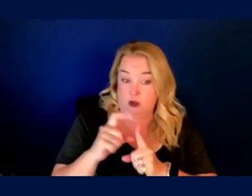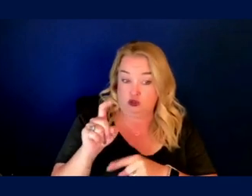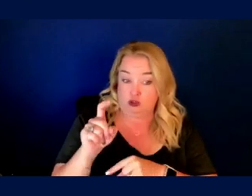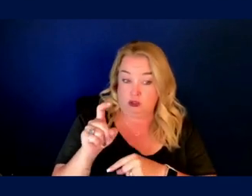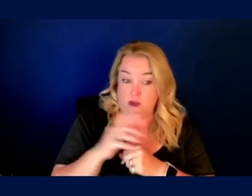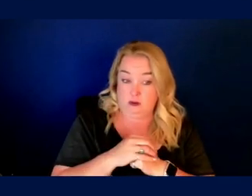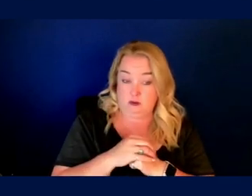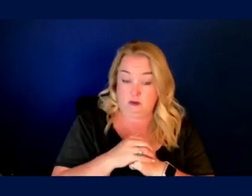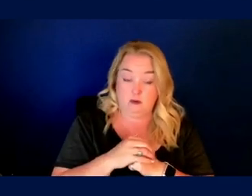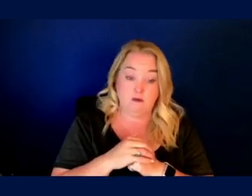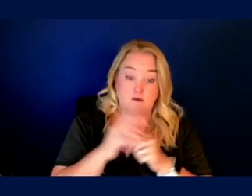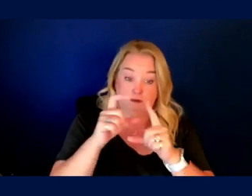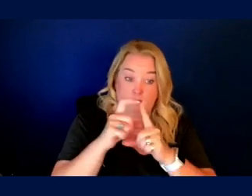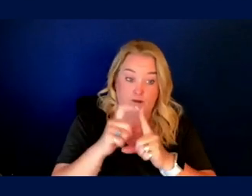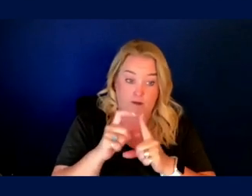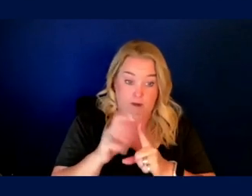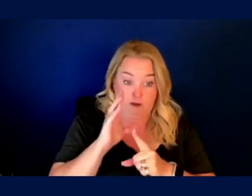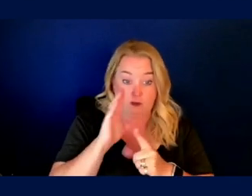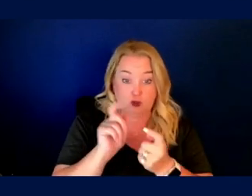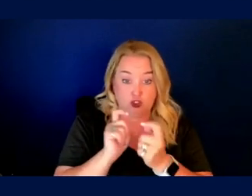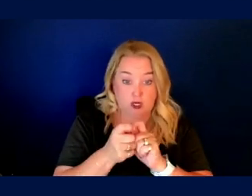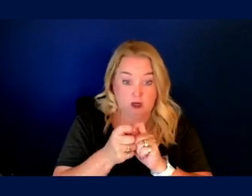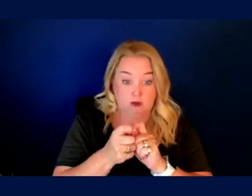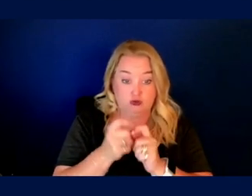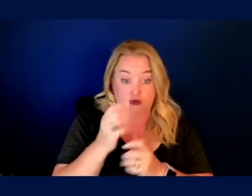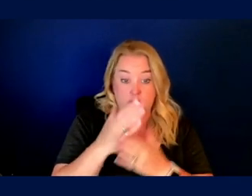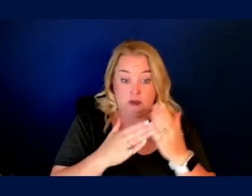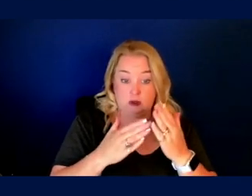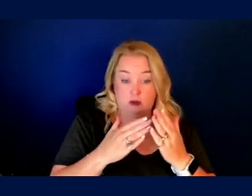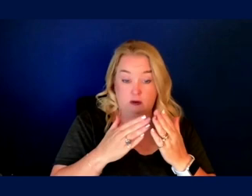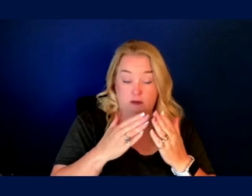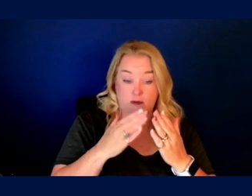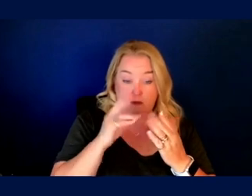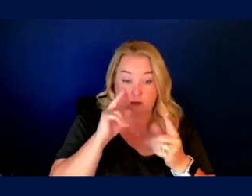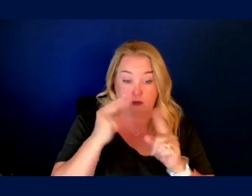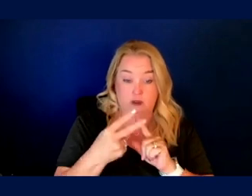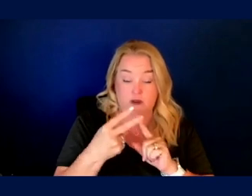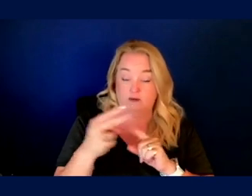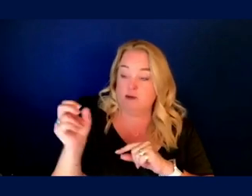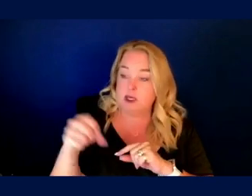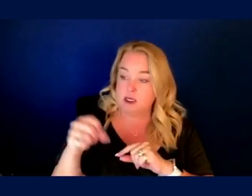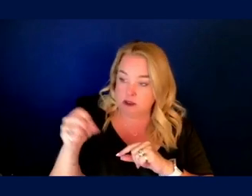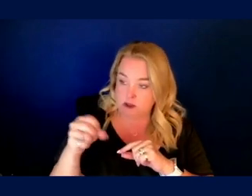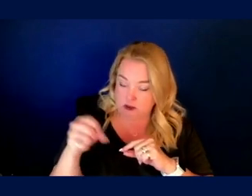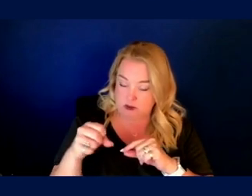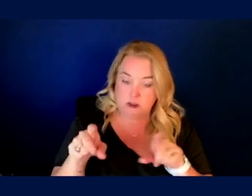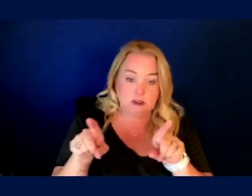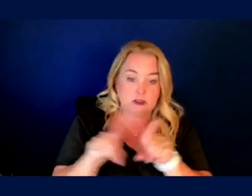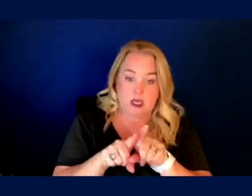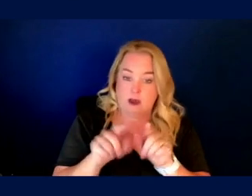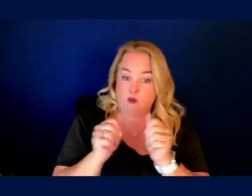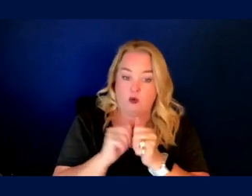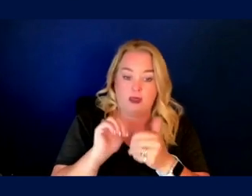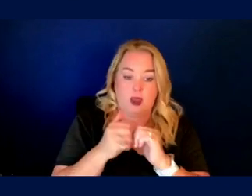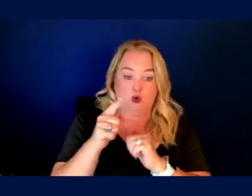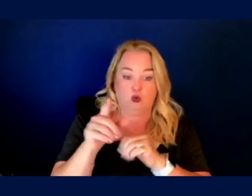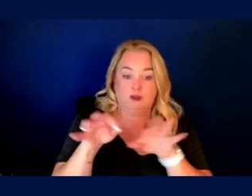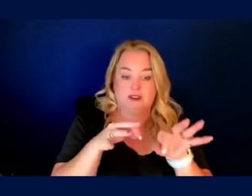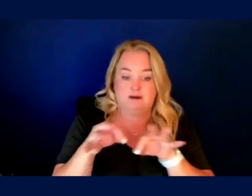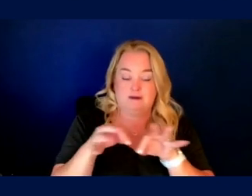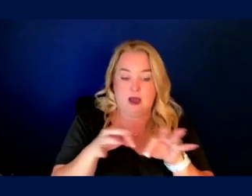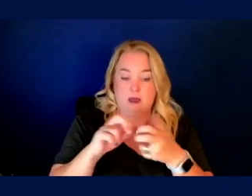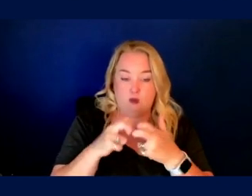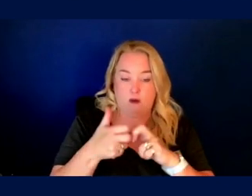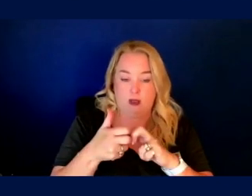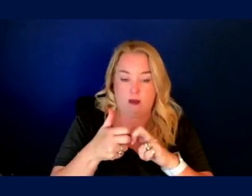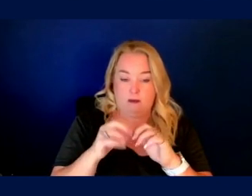Does terminology change perception? It does. I mean, in the same way that the way that you define a problem dictates how